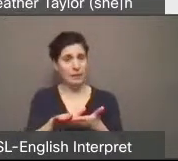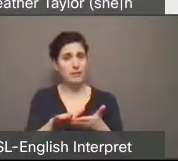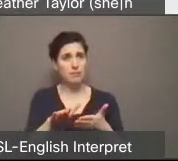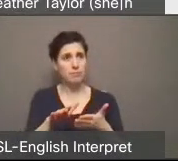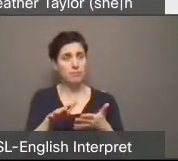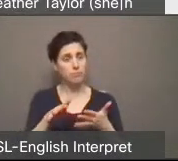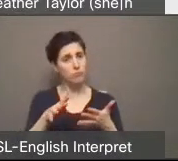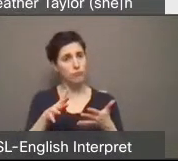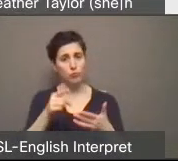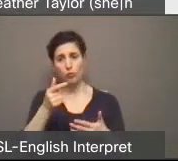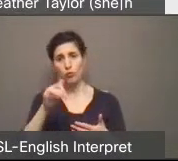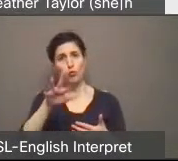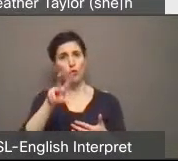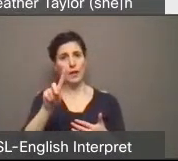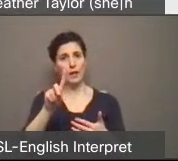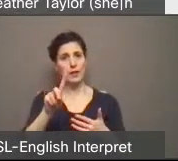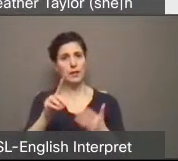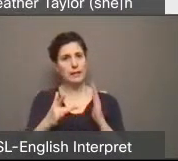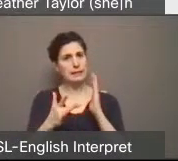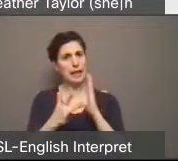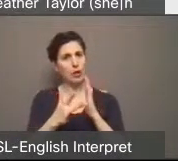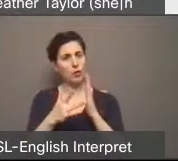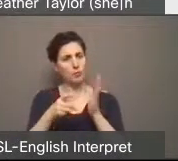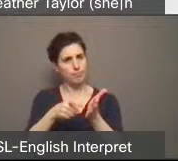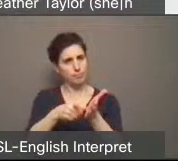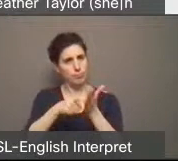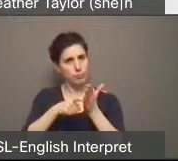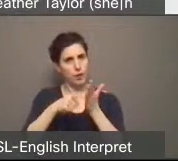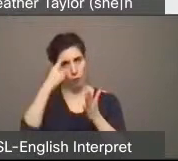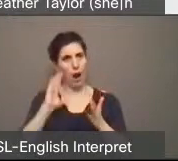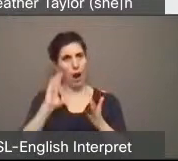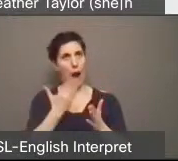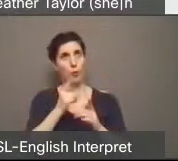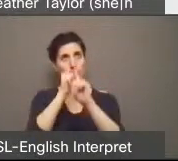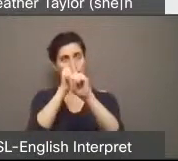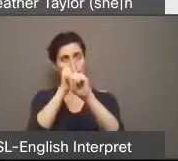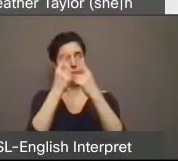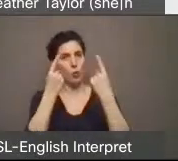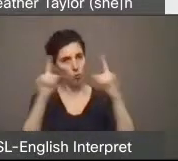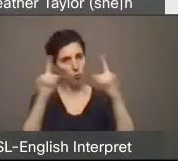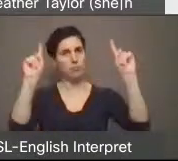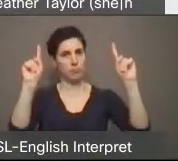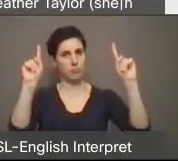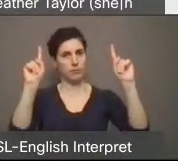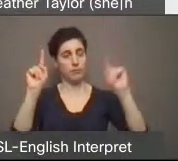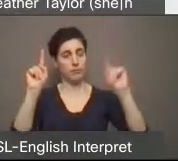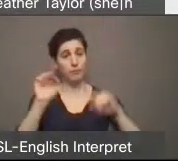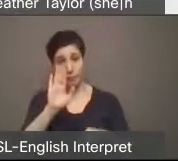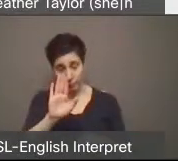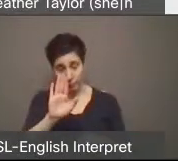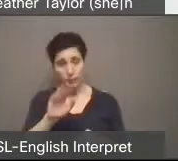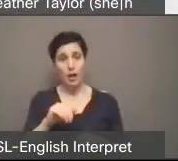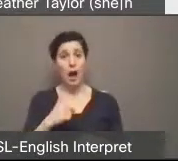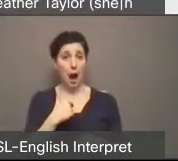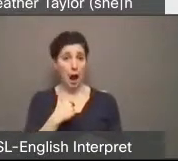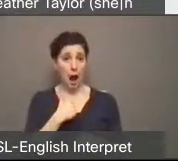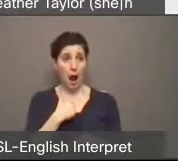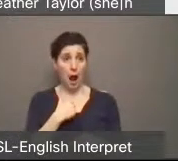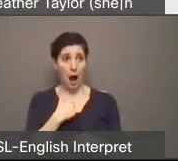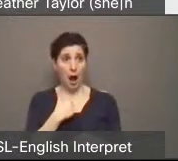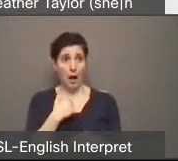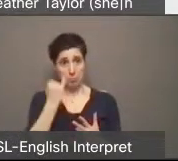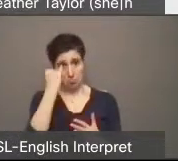technical requirements for achieving net zero emissions. Somehow, I imagine that the City,